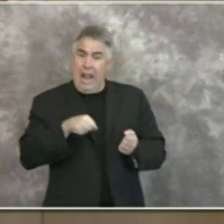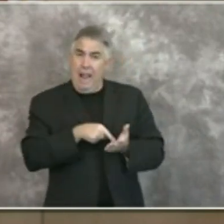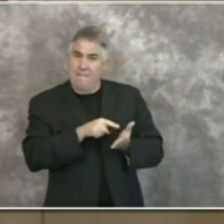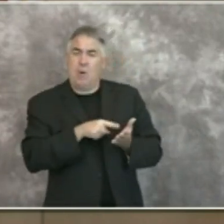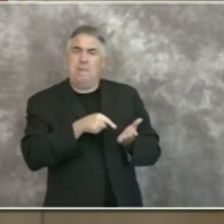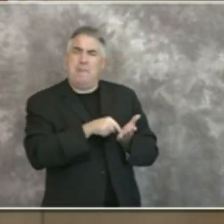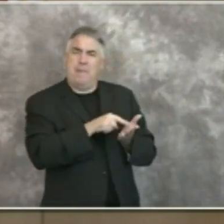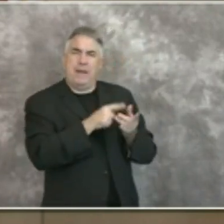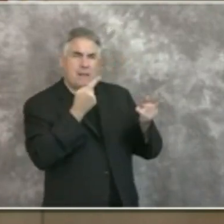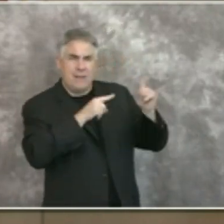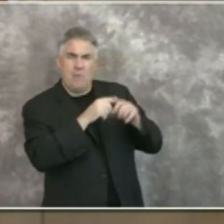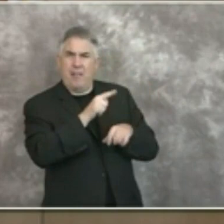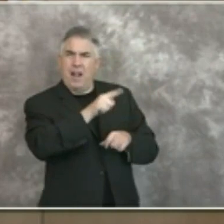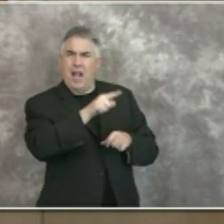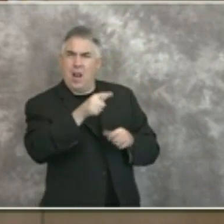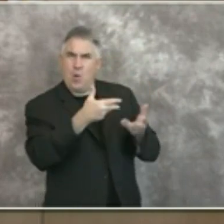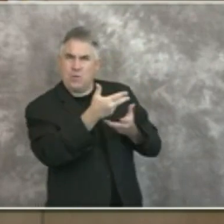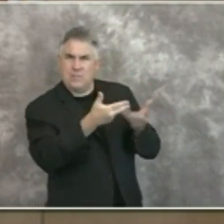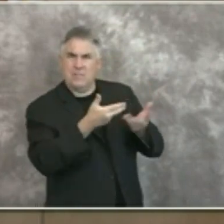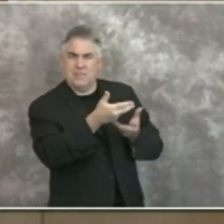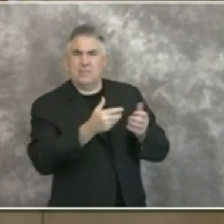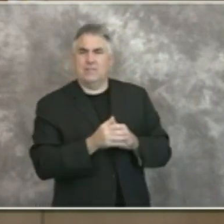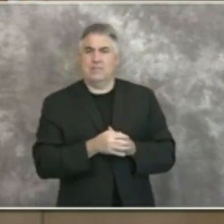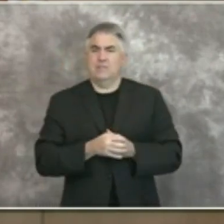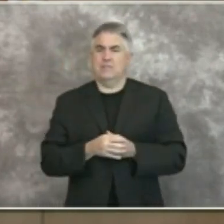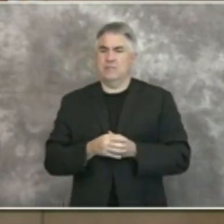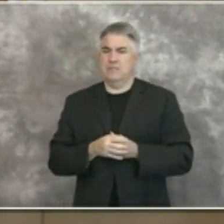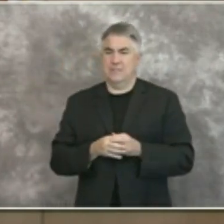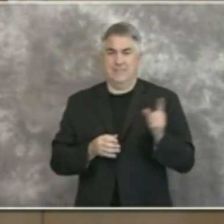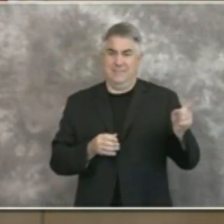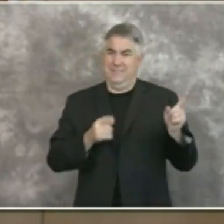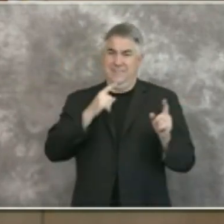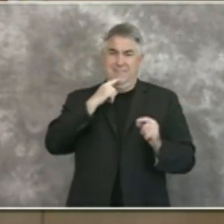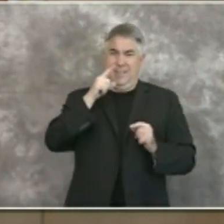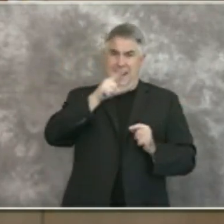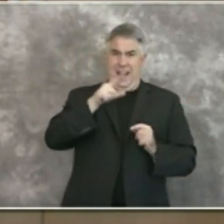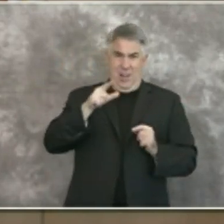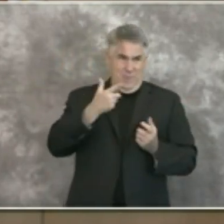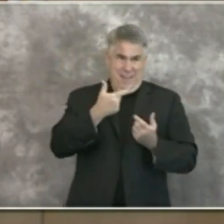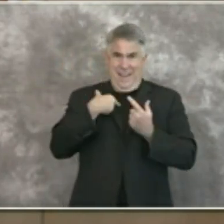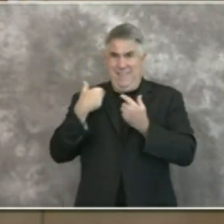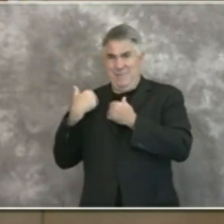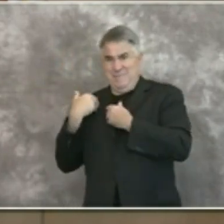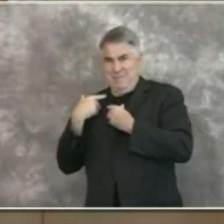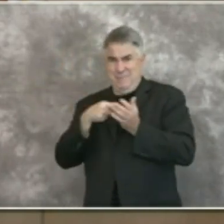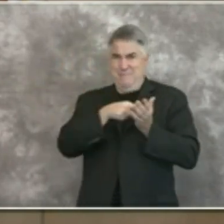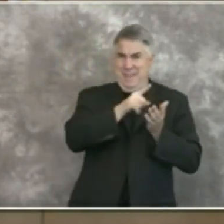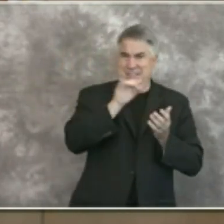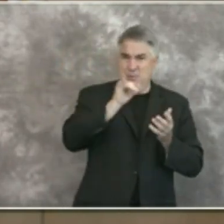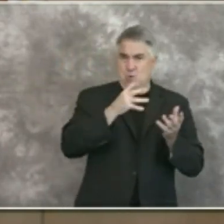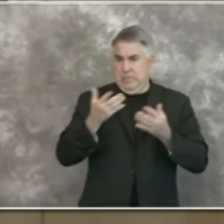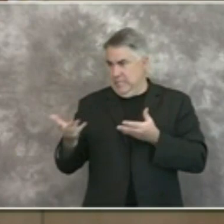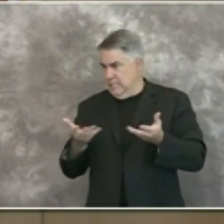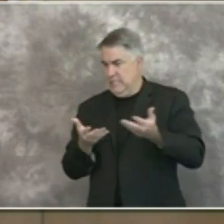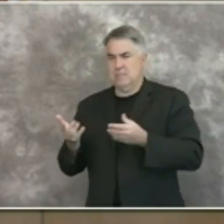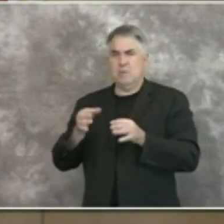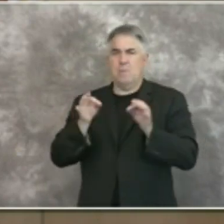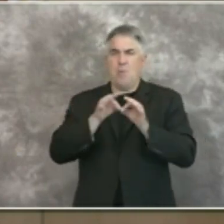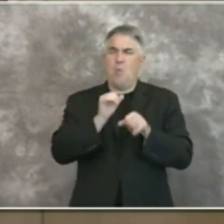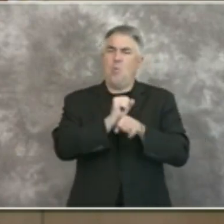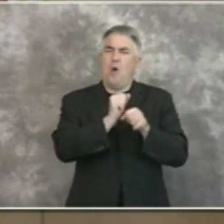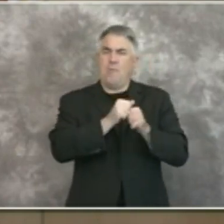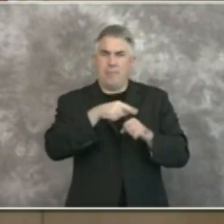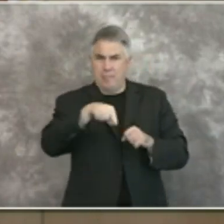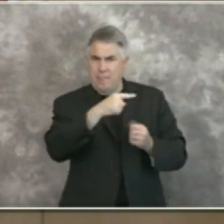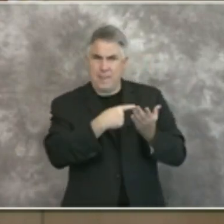obligations to meet and so our moratorium asks that renters pay as much rent as possible and to set up payment plans